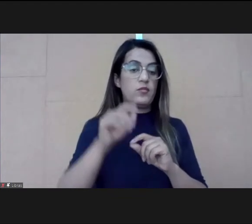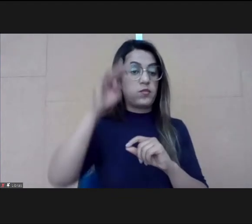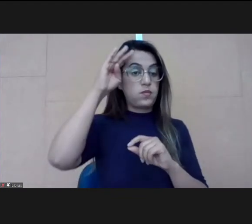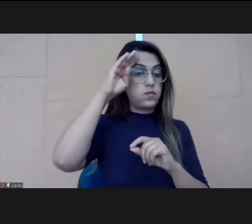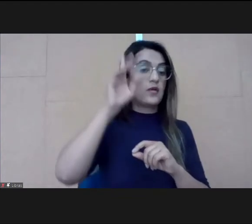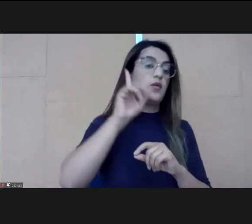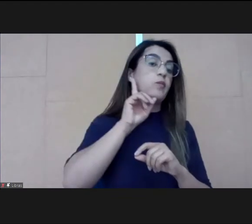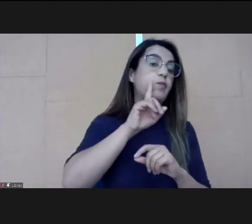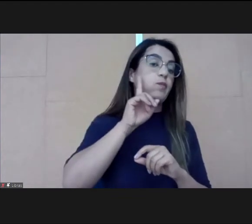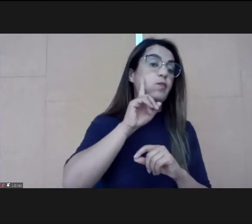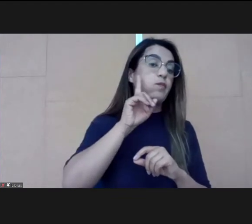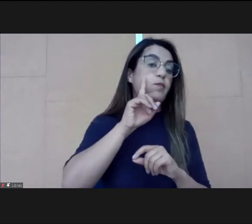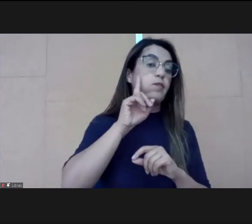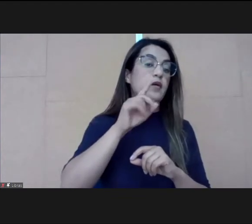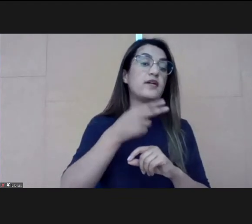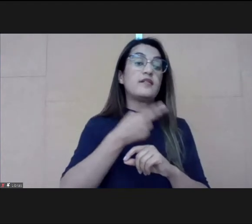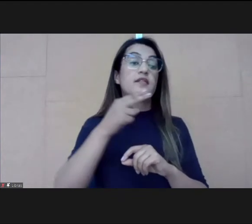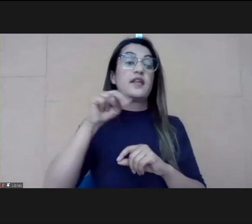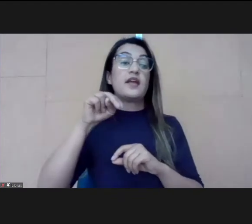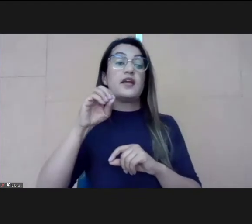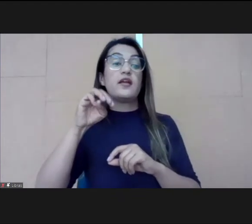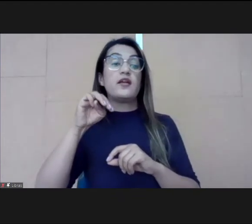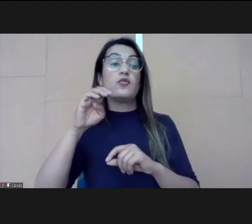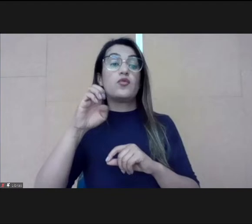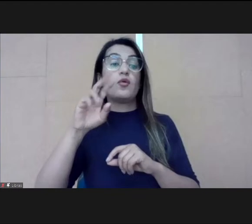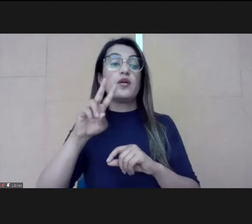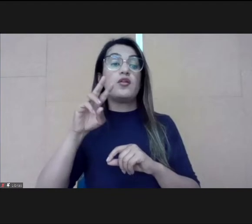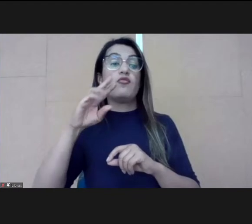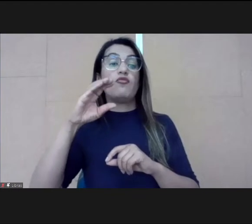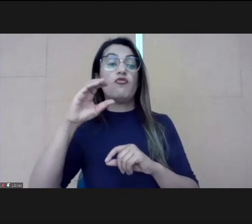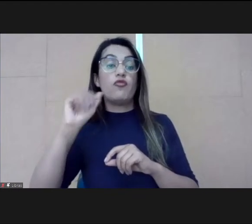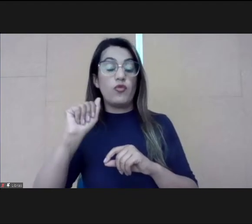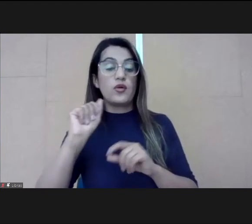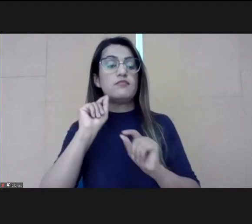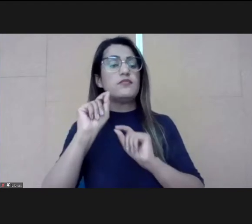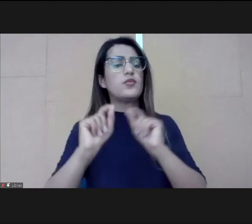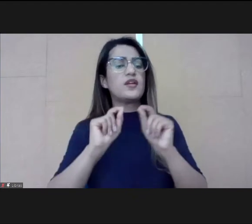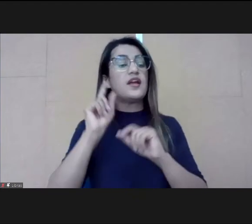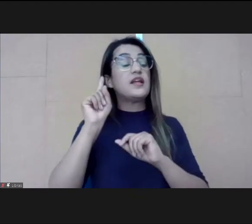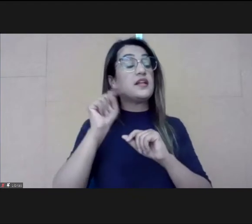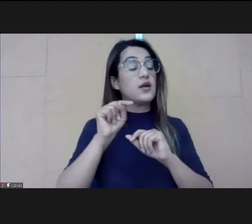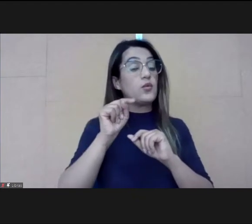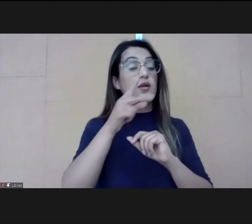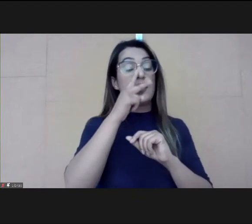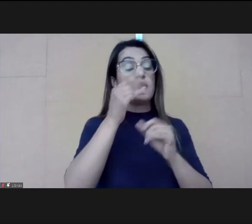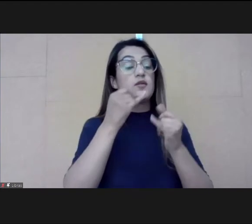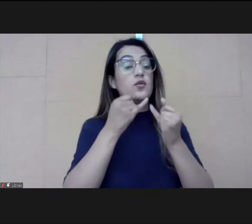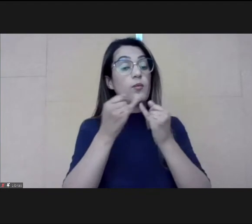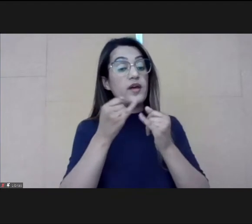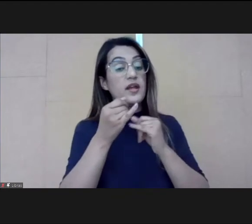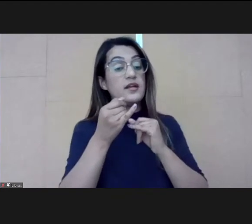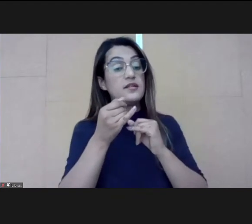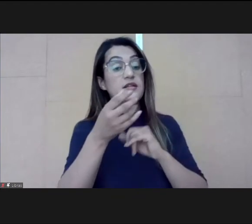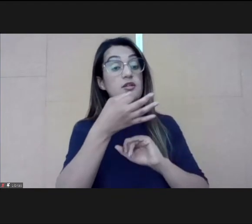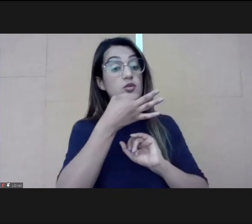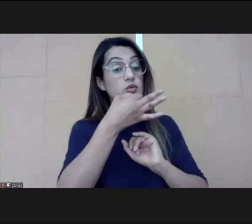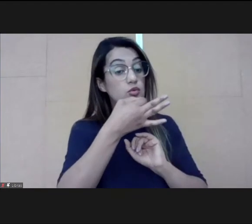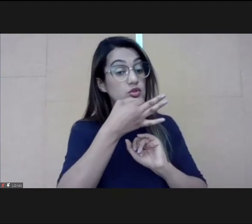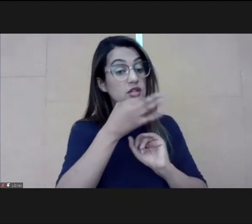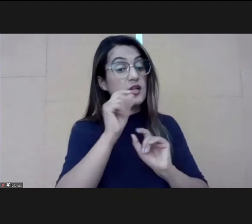V-U-C-A. So that would seem to suggest, though, that the